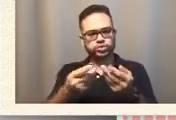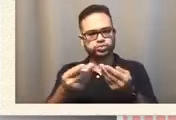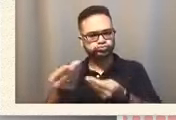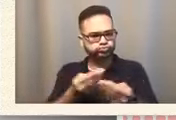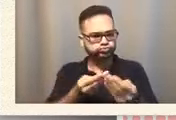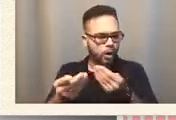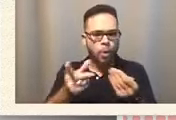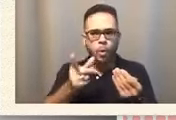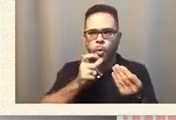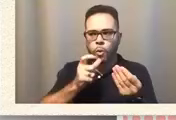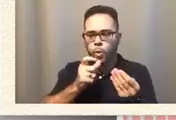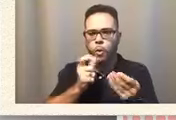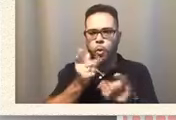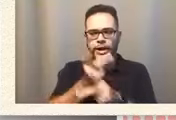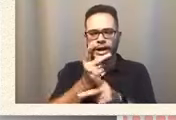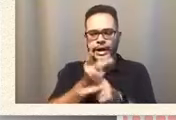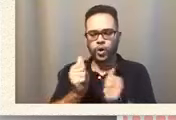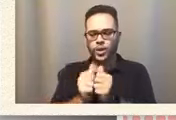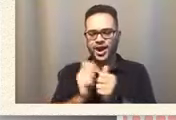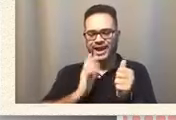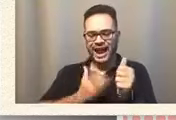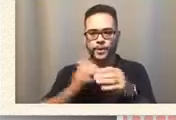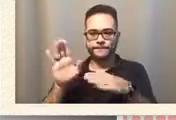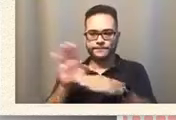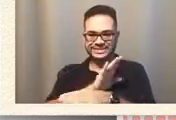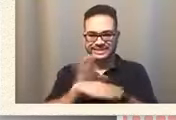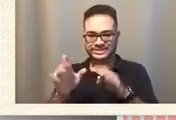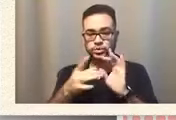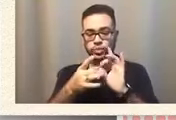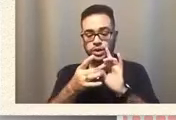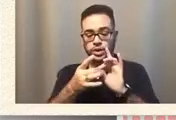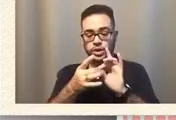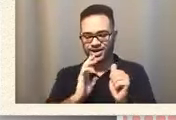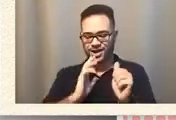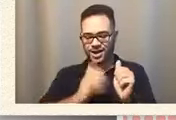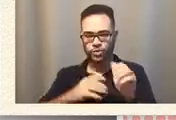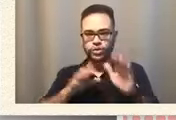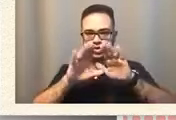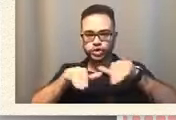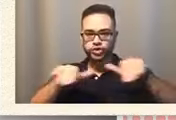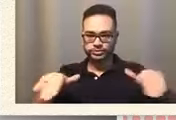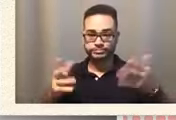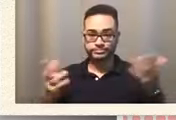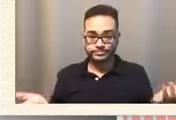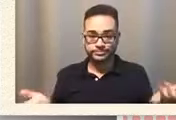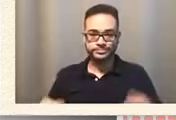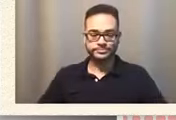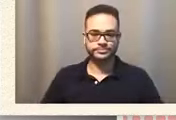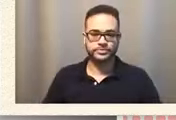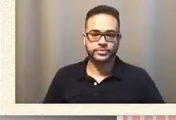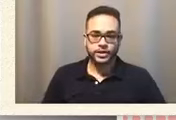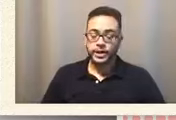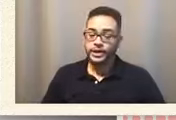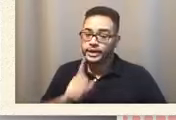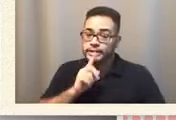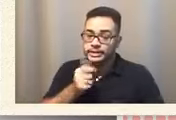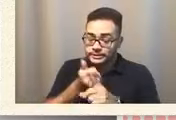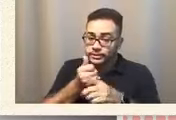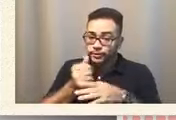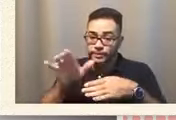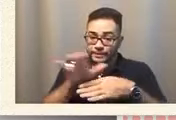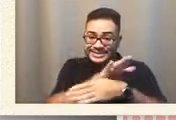business, i.e. our children. It is a business. Yes.